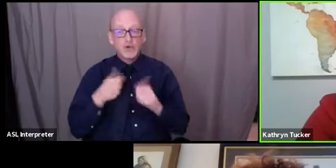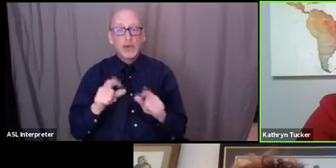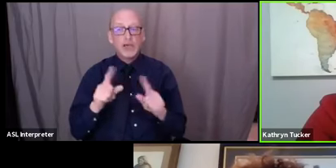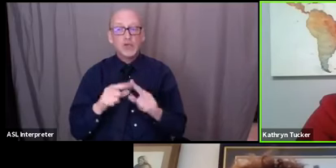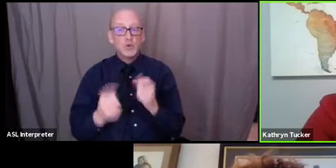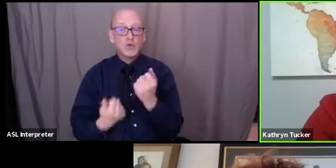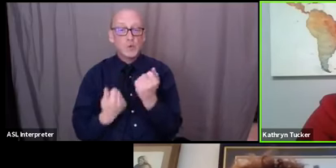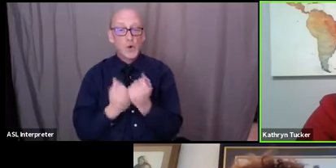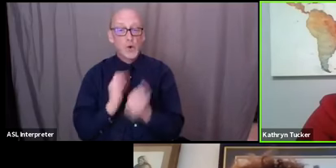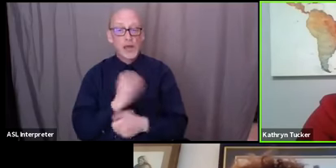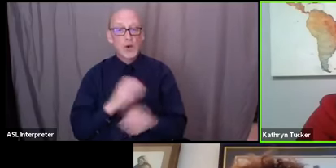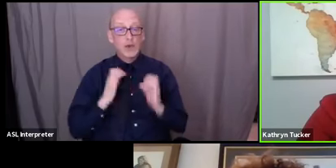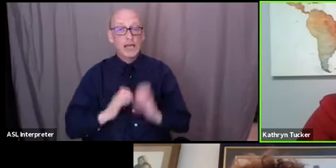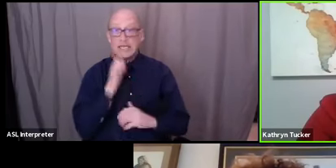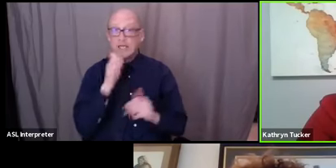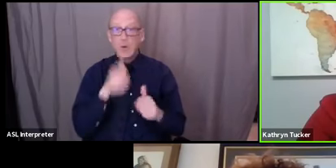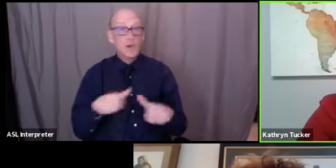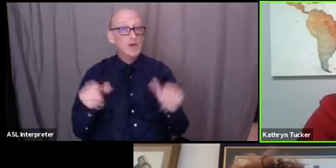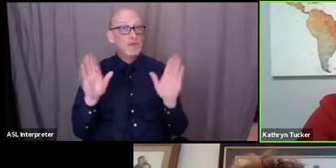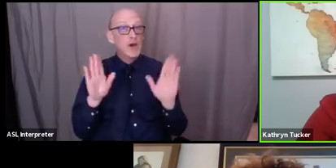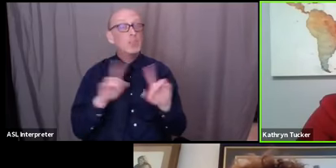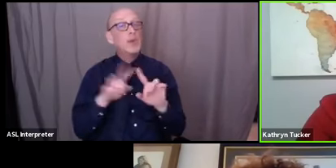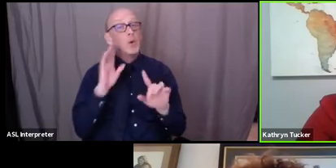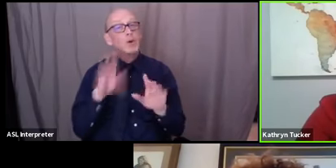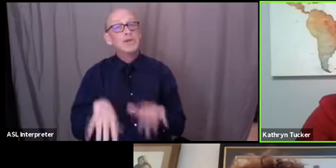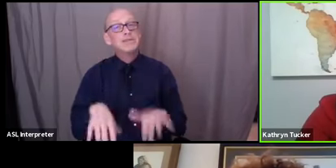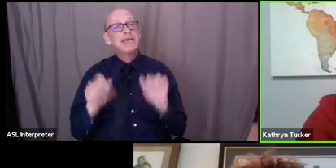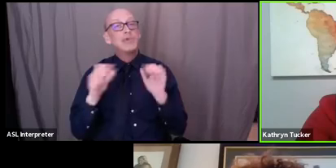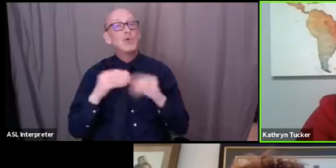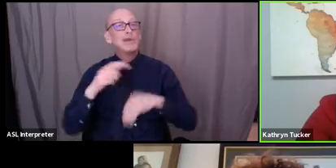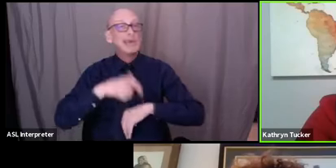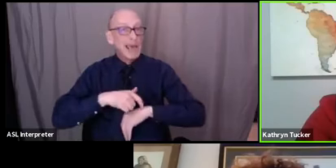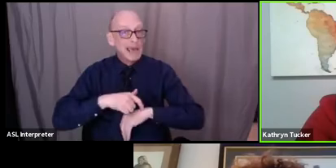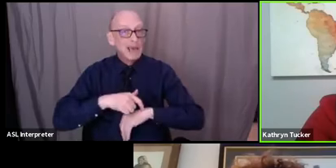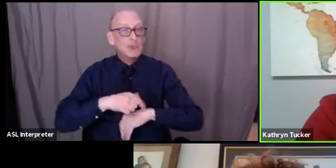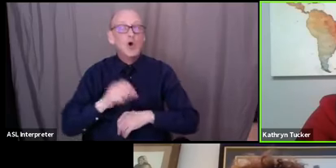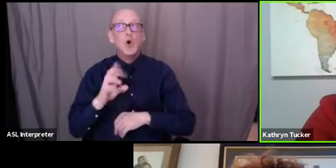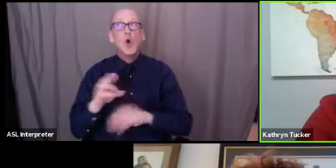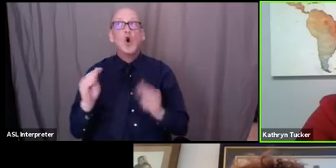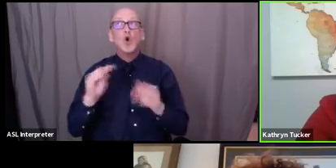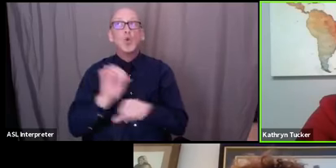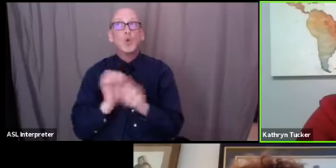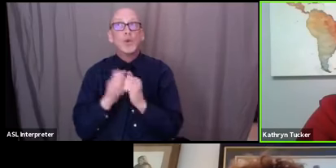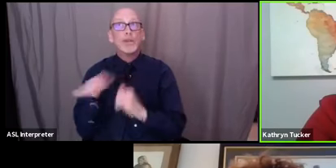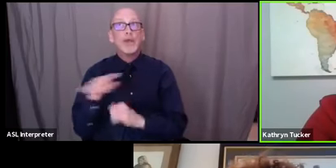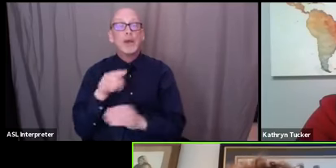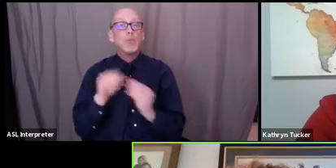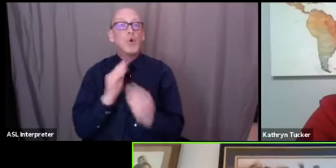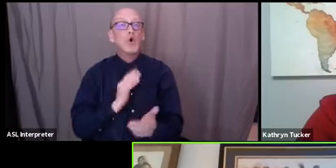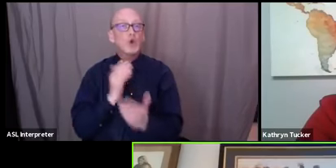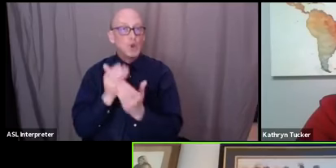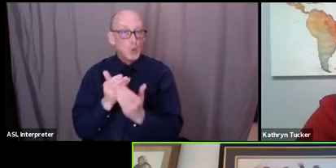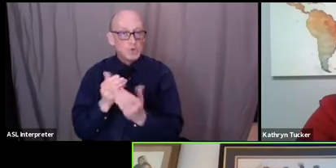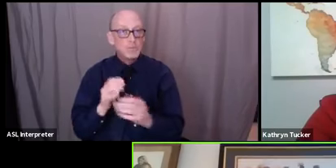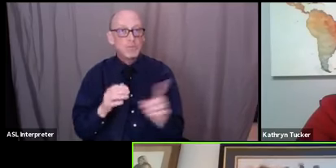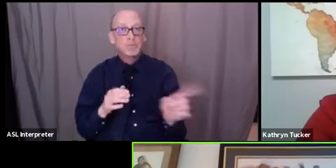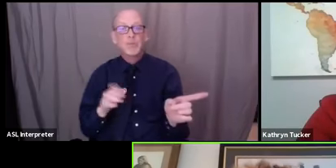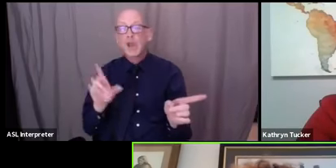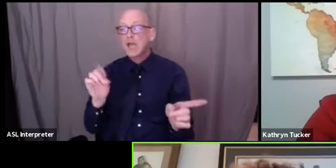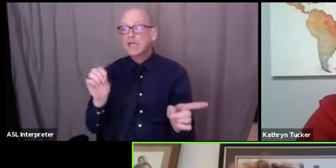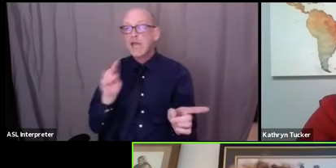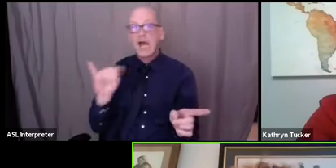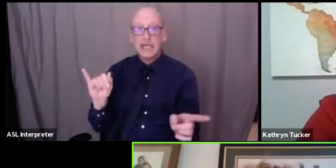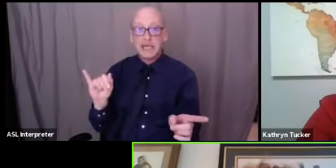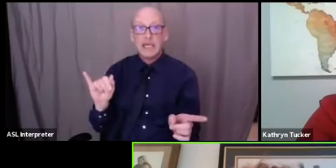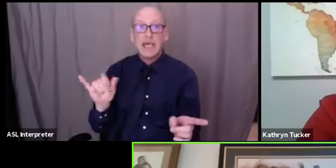not to give up now it's just going to take a little bit more time or we just have to be working with them more closely wow that's that's amazing that's